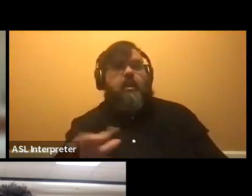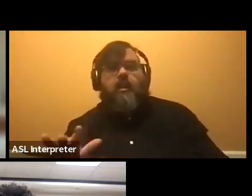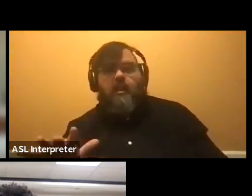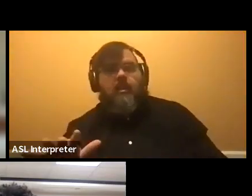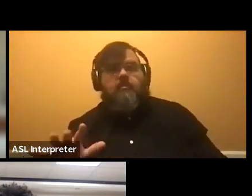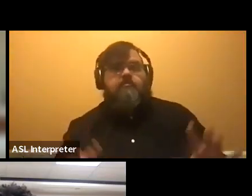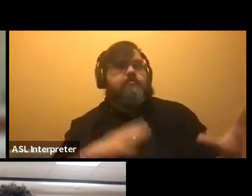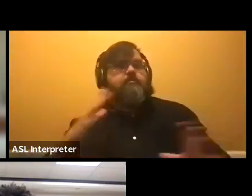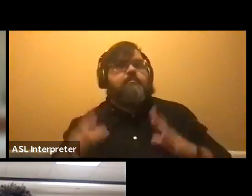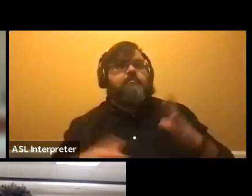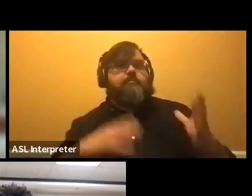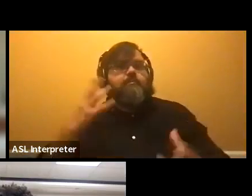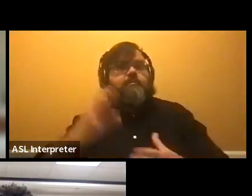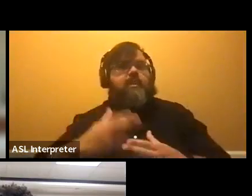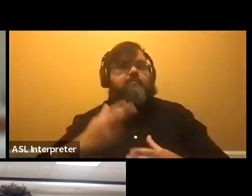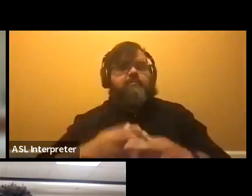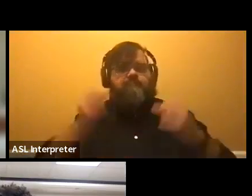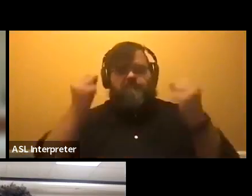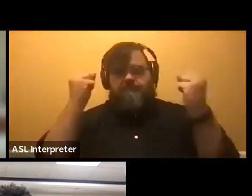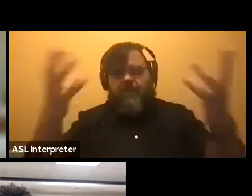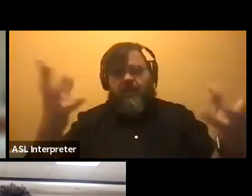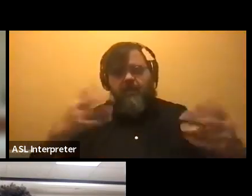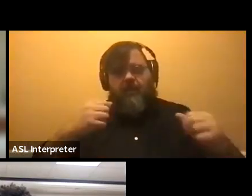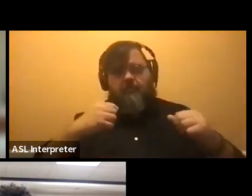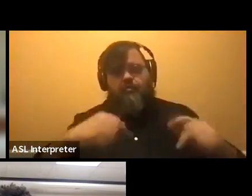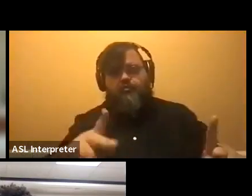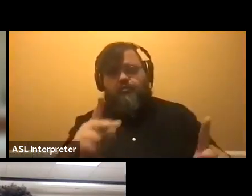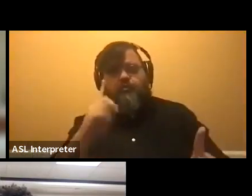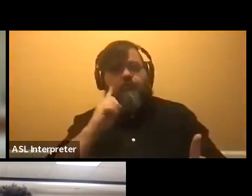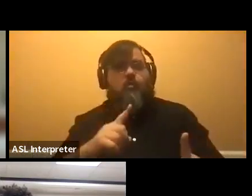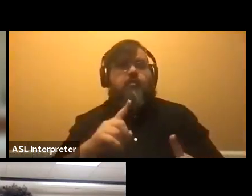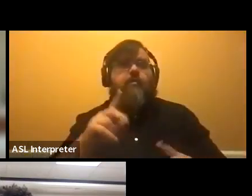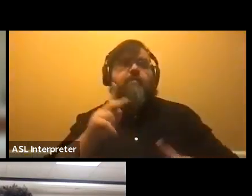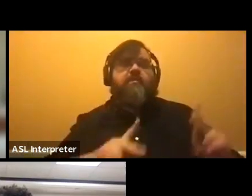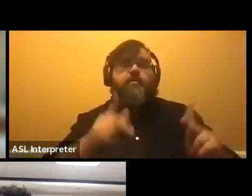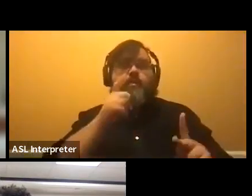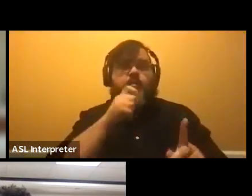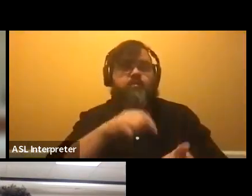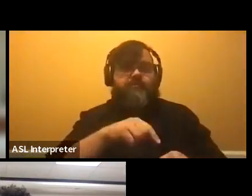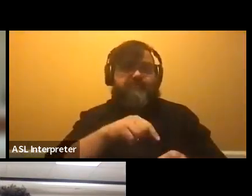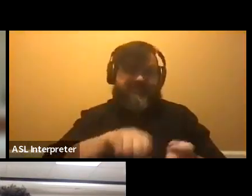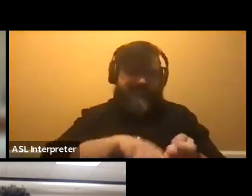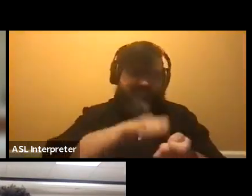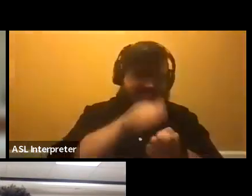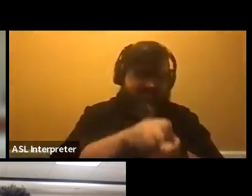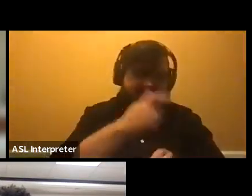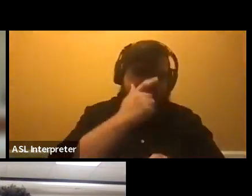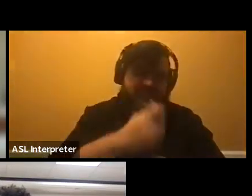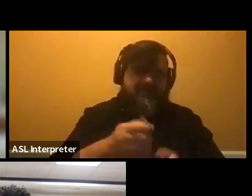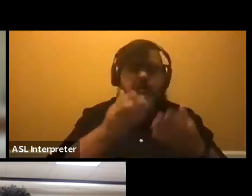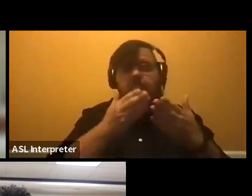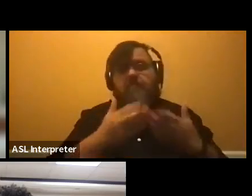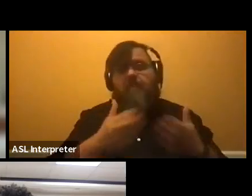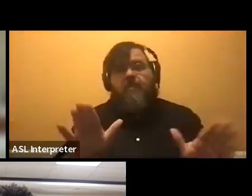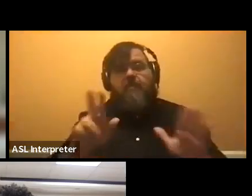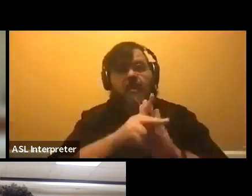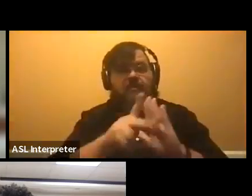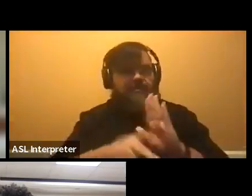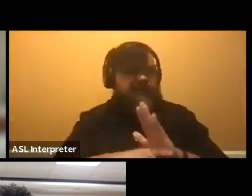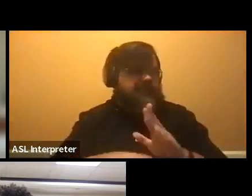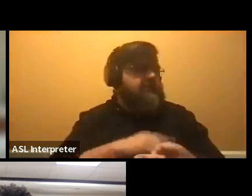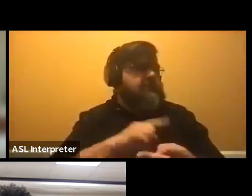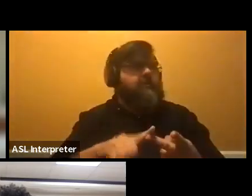so many opportunities. Some of them are for people with particular interests like public policy or foreign